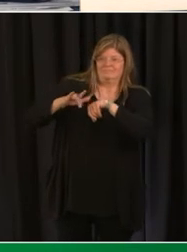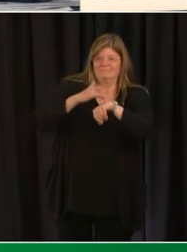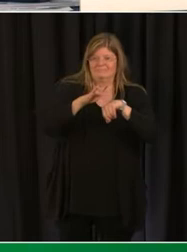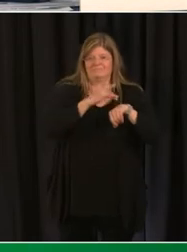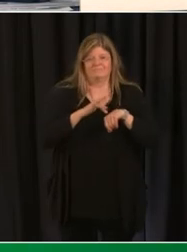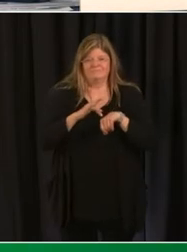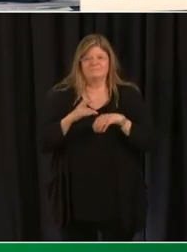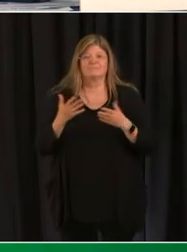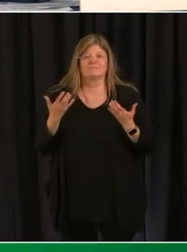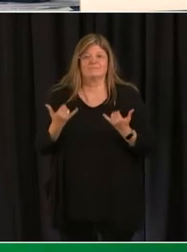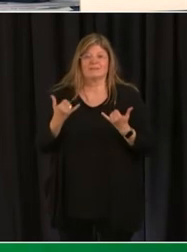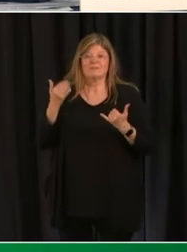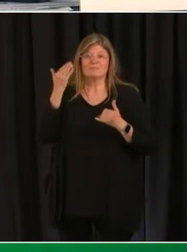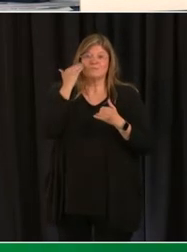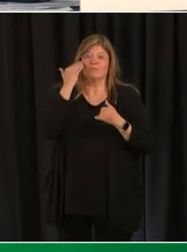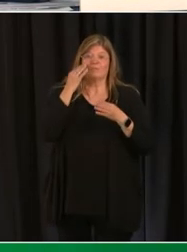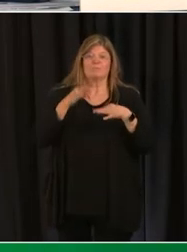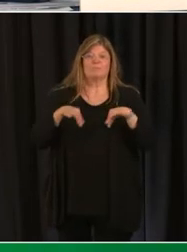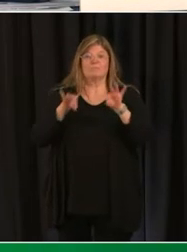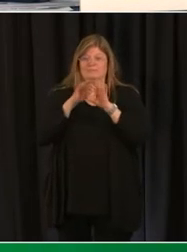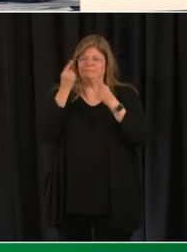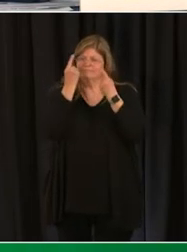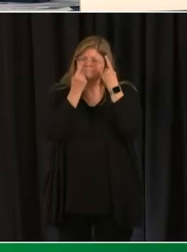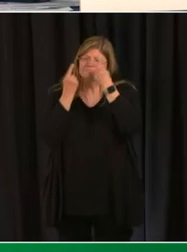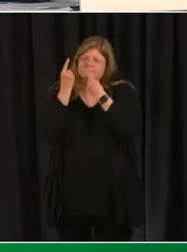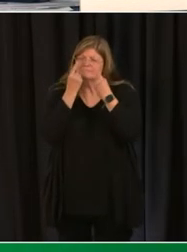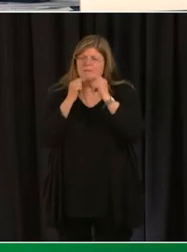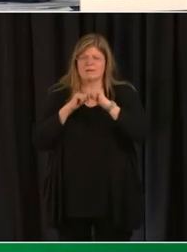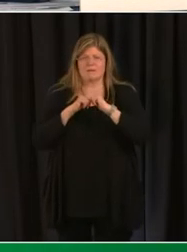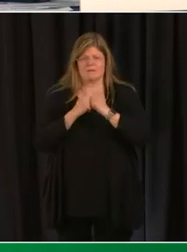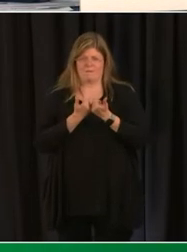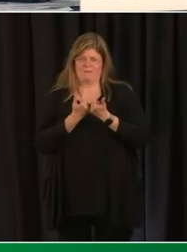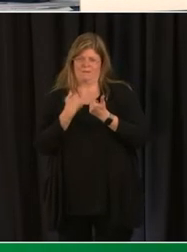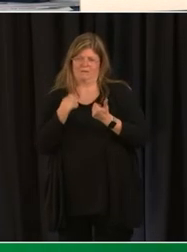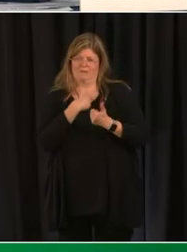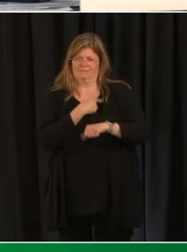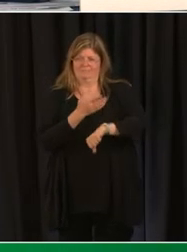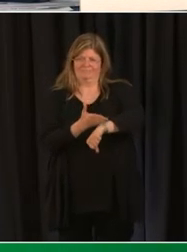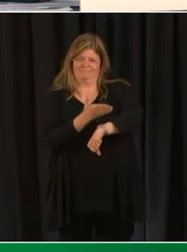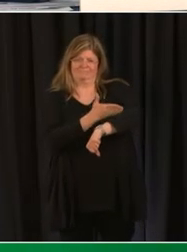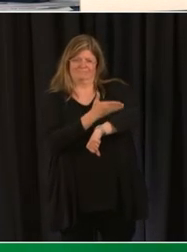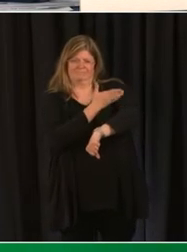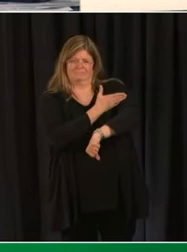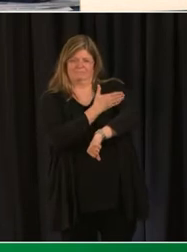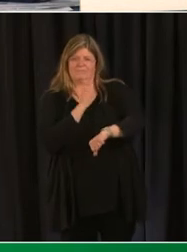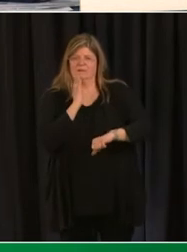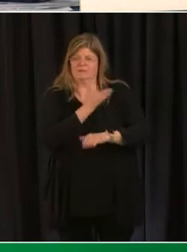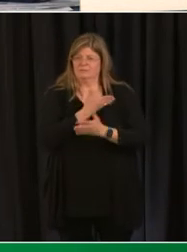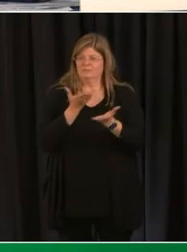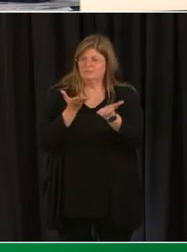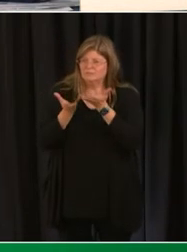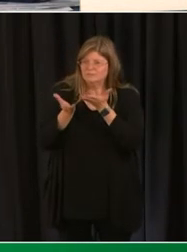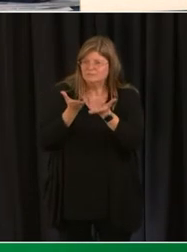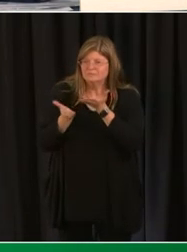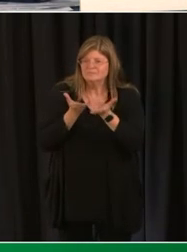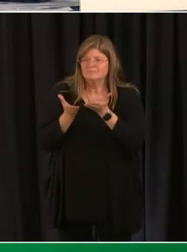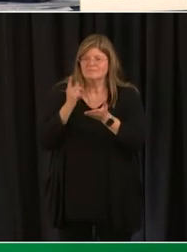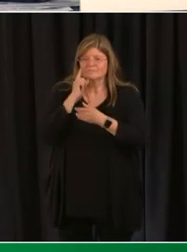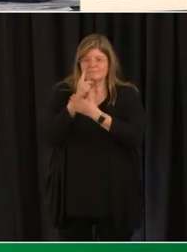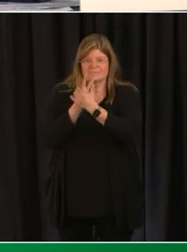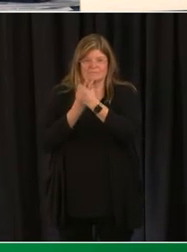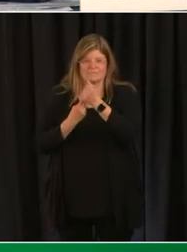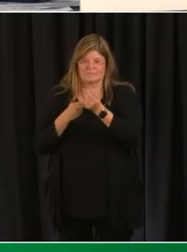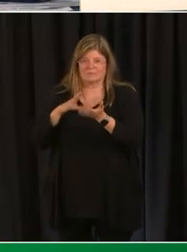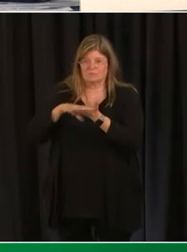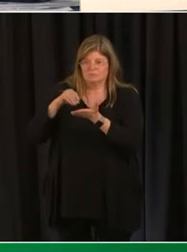It's also important to note that we continue to think about how we can get better and improve our service delivery for both those